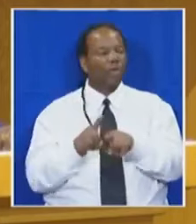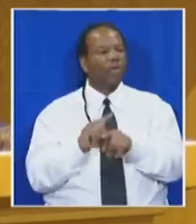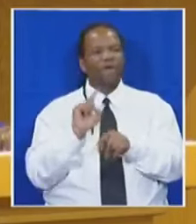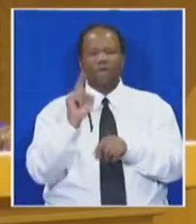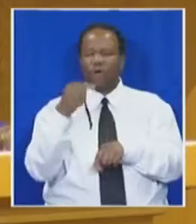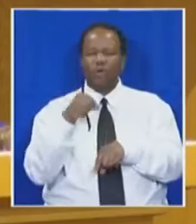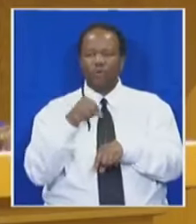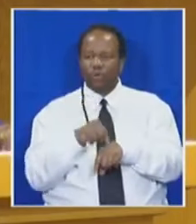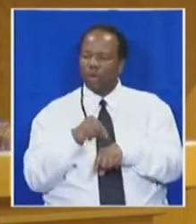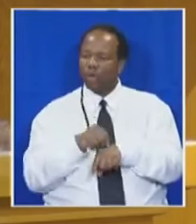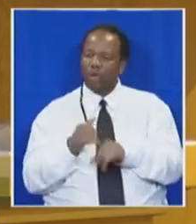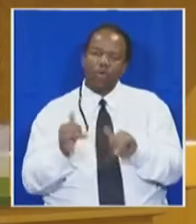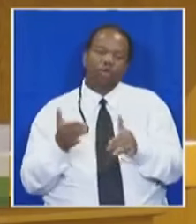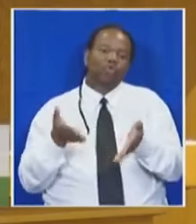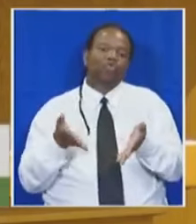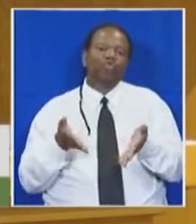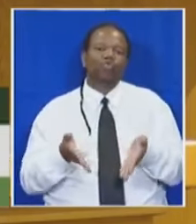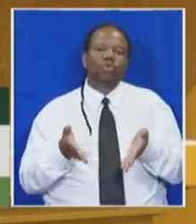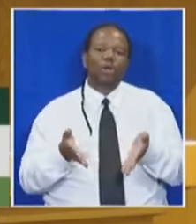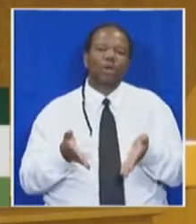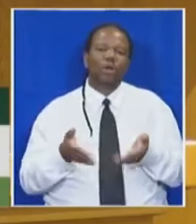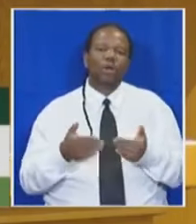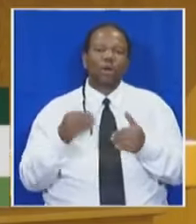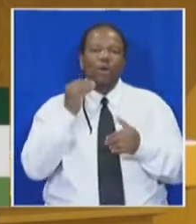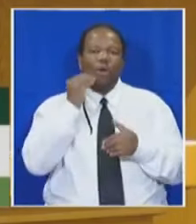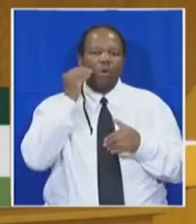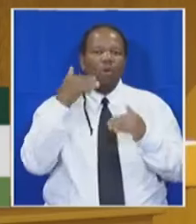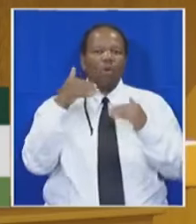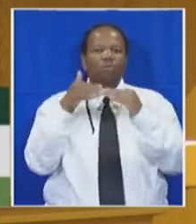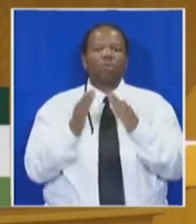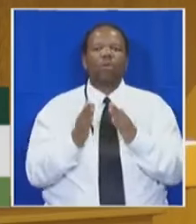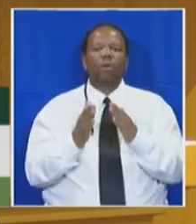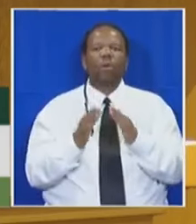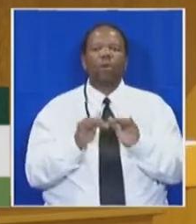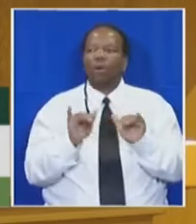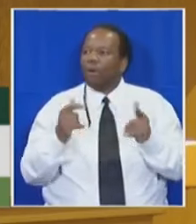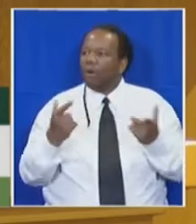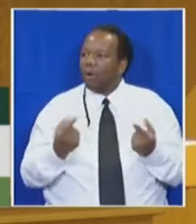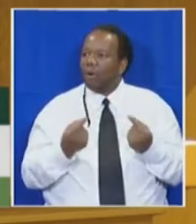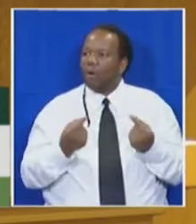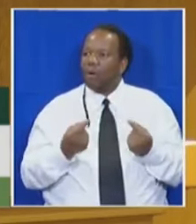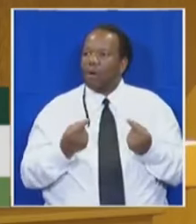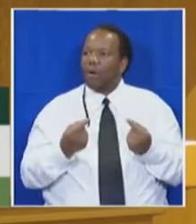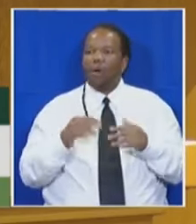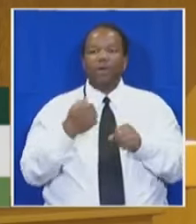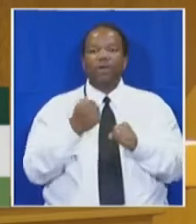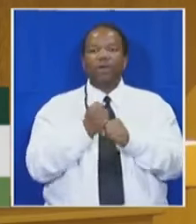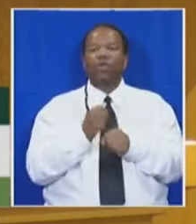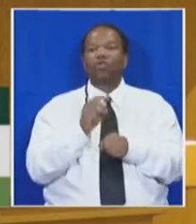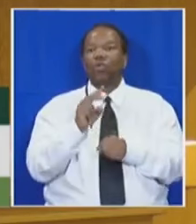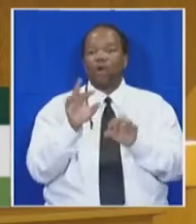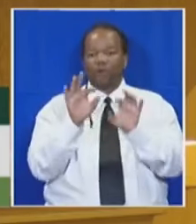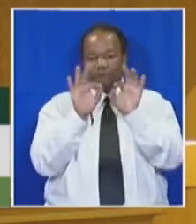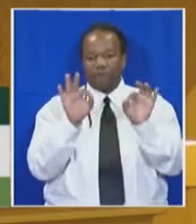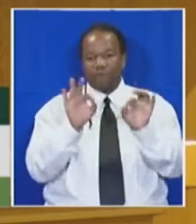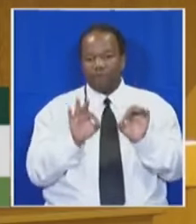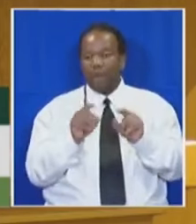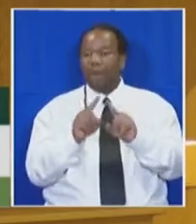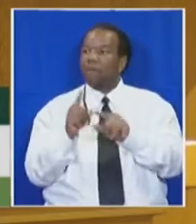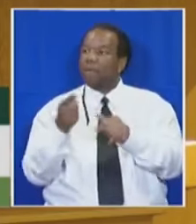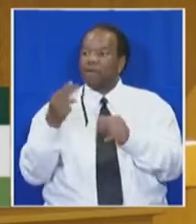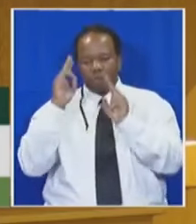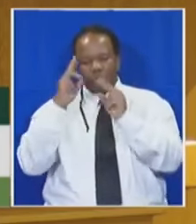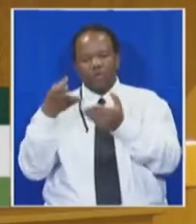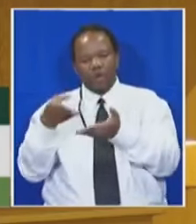Honourable Members, today she sits at home, either with nothing more than a matric certificate in the university acceptance. She